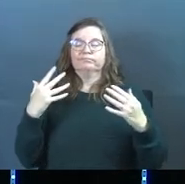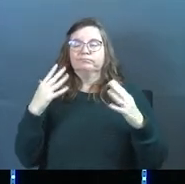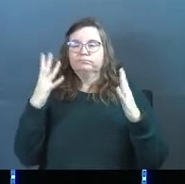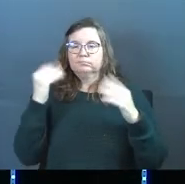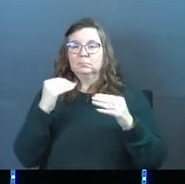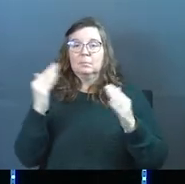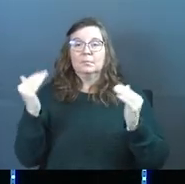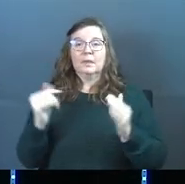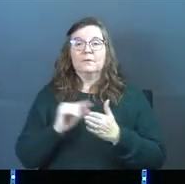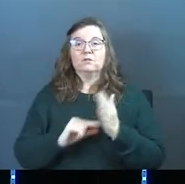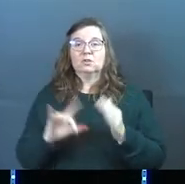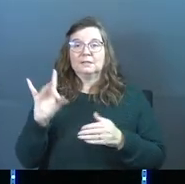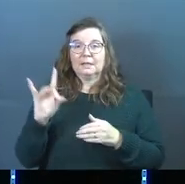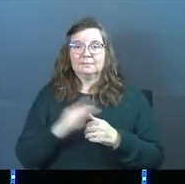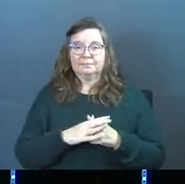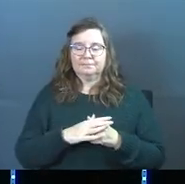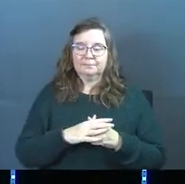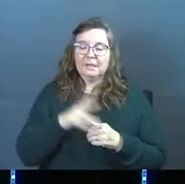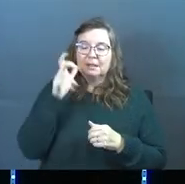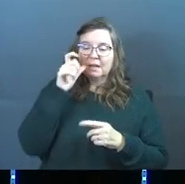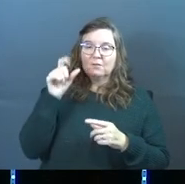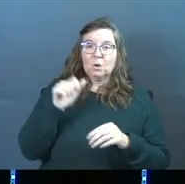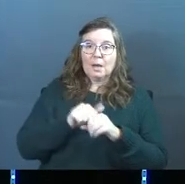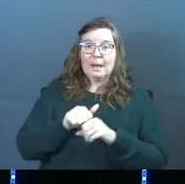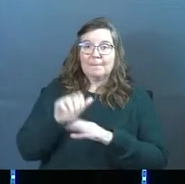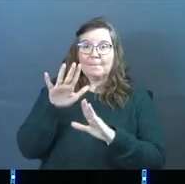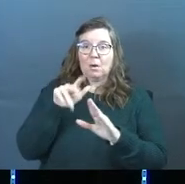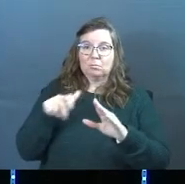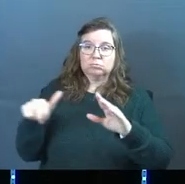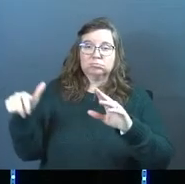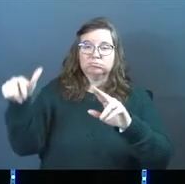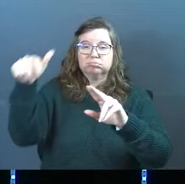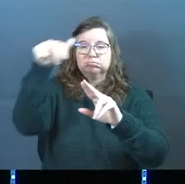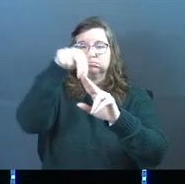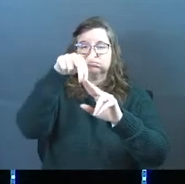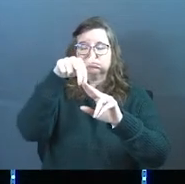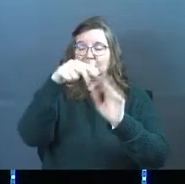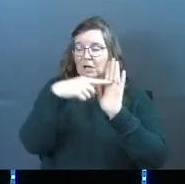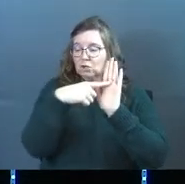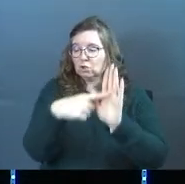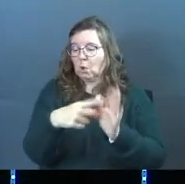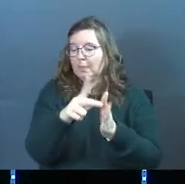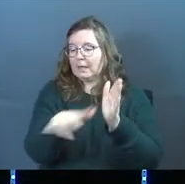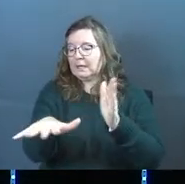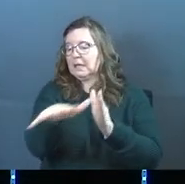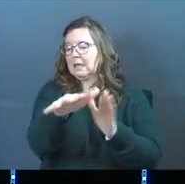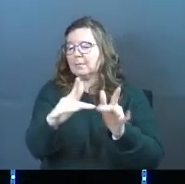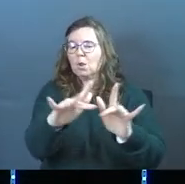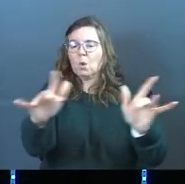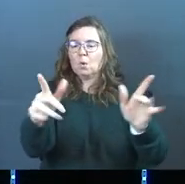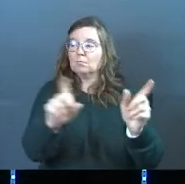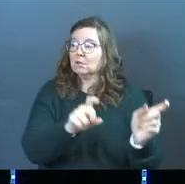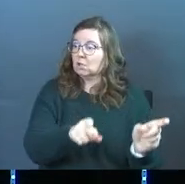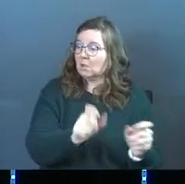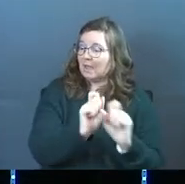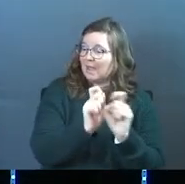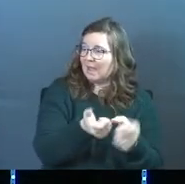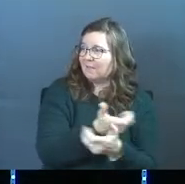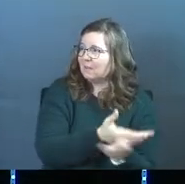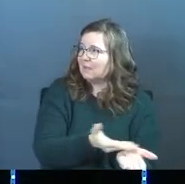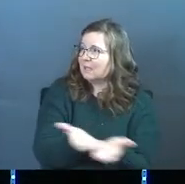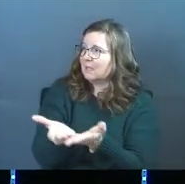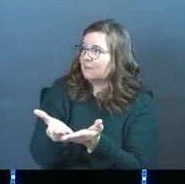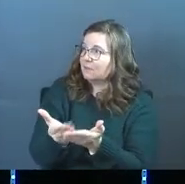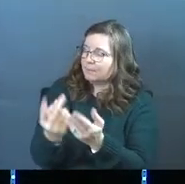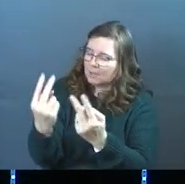Next, verse 8. Next, the devil took him to the peak of a very high mountain and showed him all the kingdoms of the world in their glory. I will give it all to you, he said. If you'll kneel down